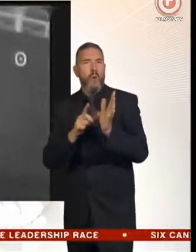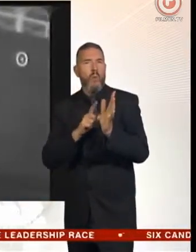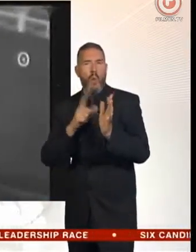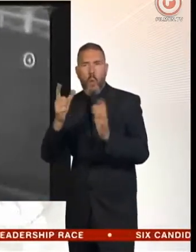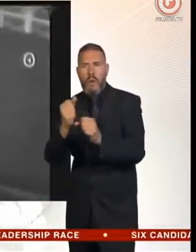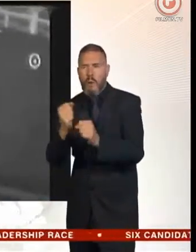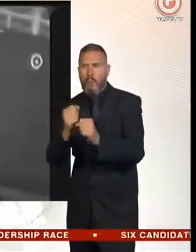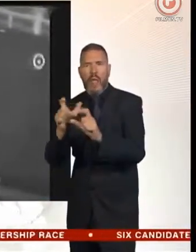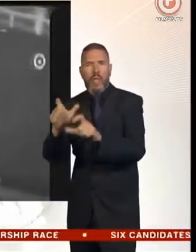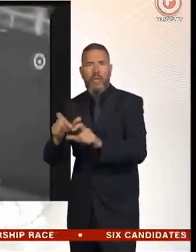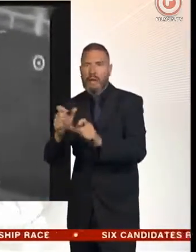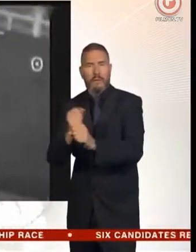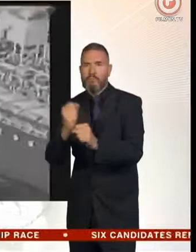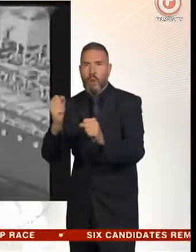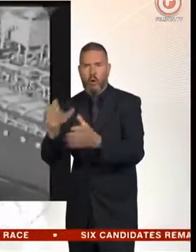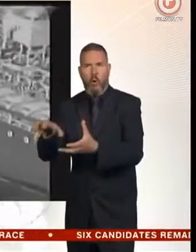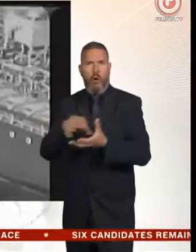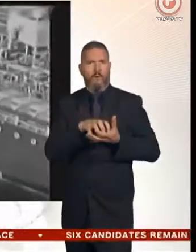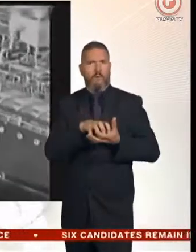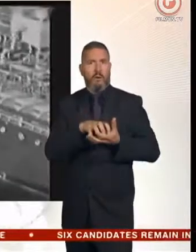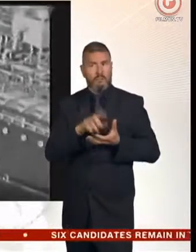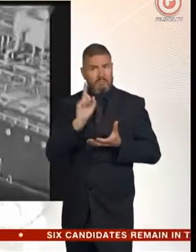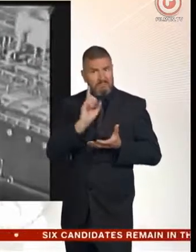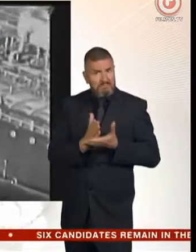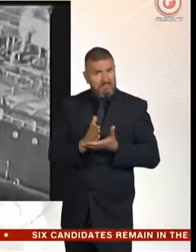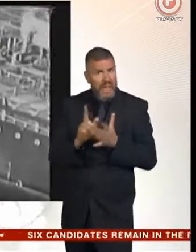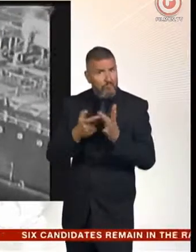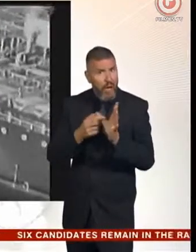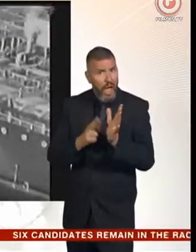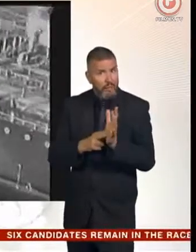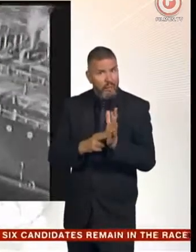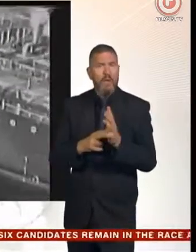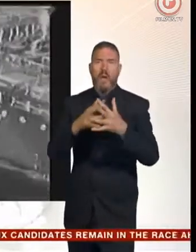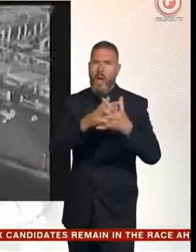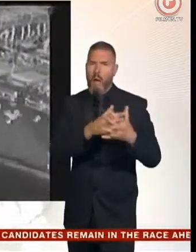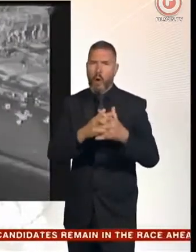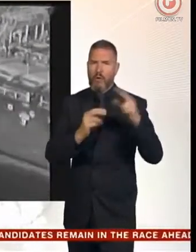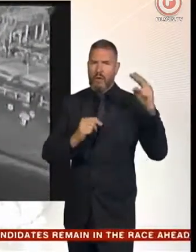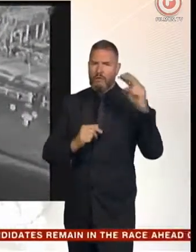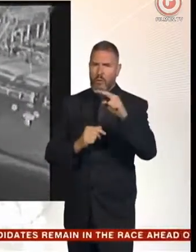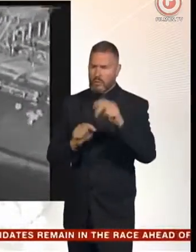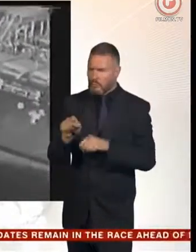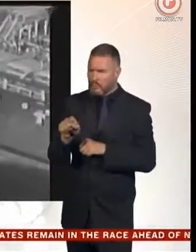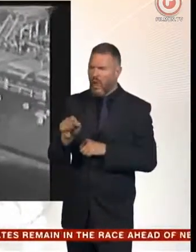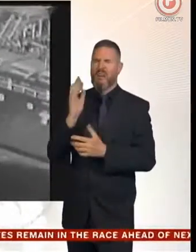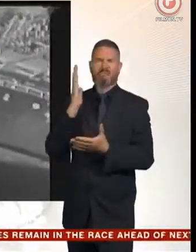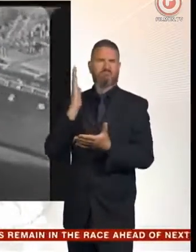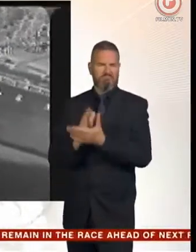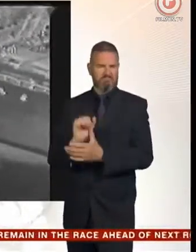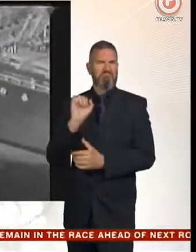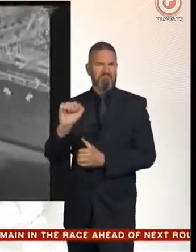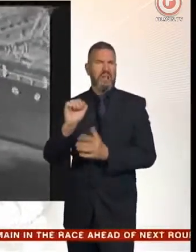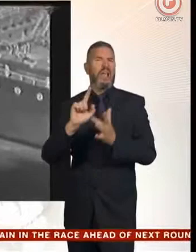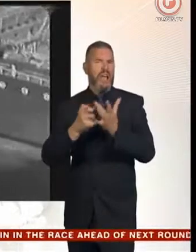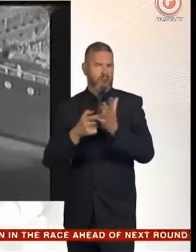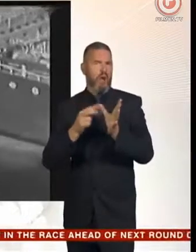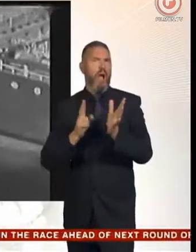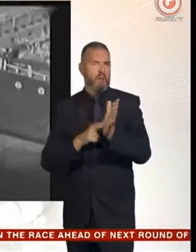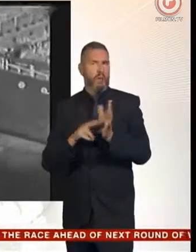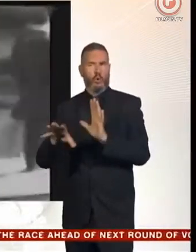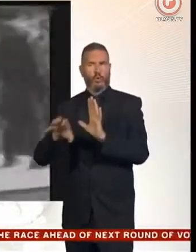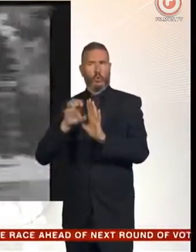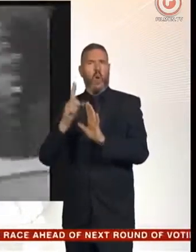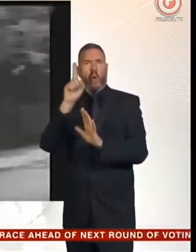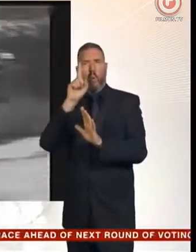tankers targeted in the Gulf? America says their video shows Iran's Revolutionary Guard taking